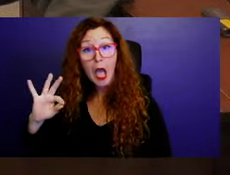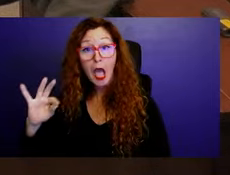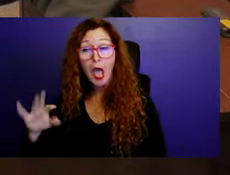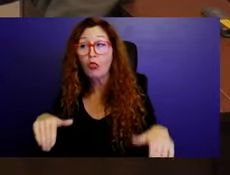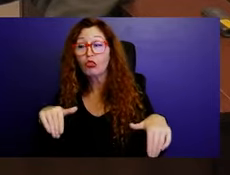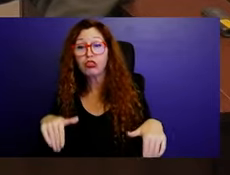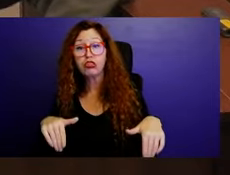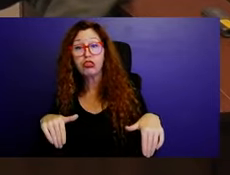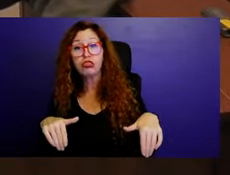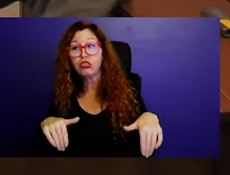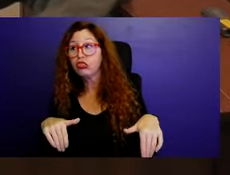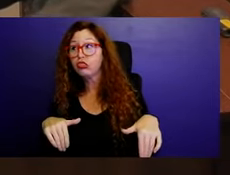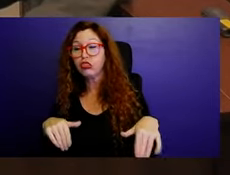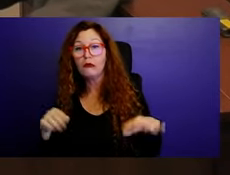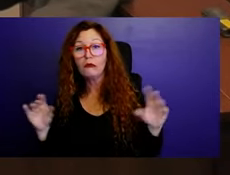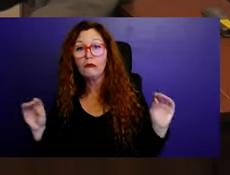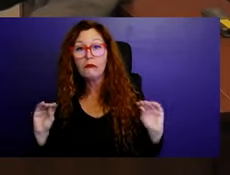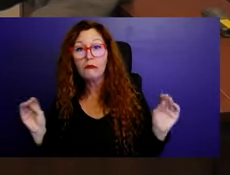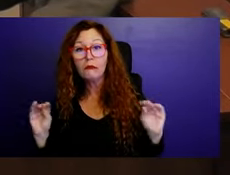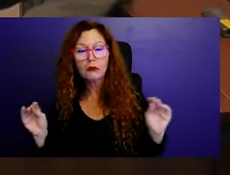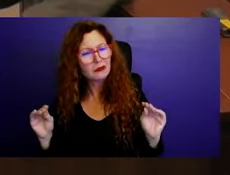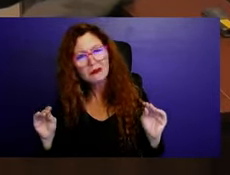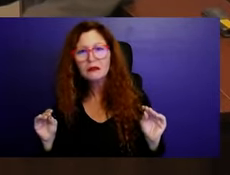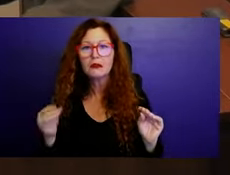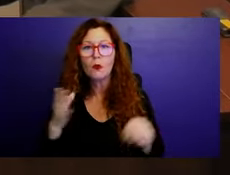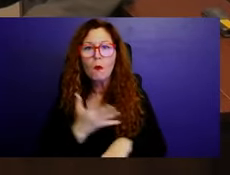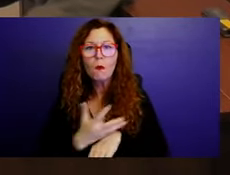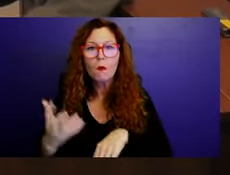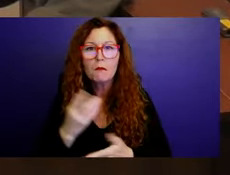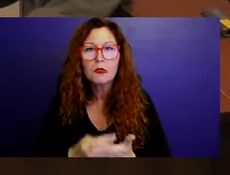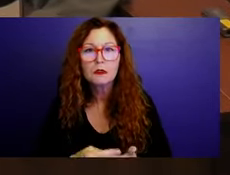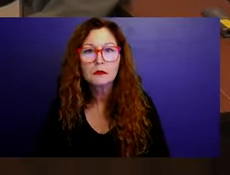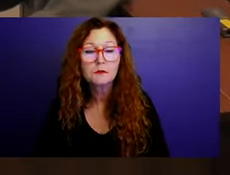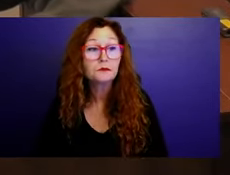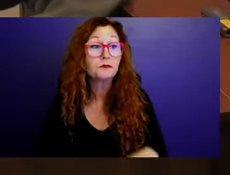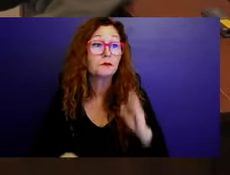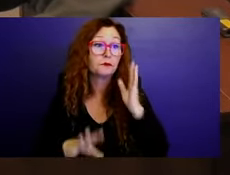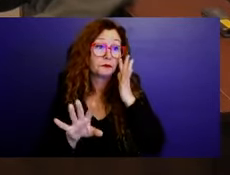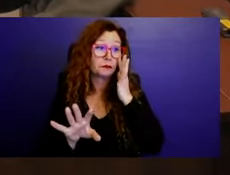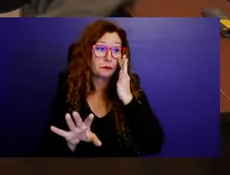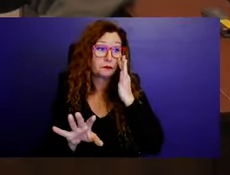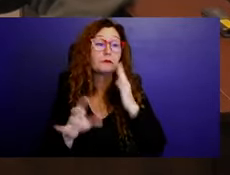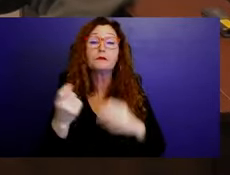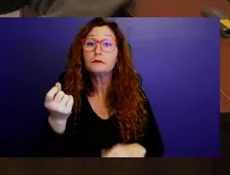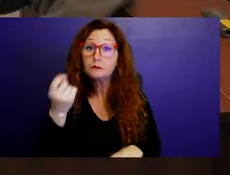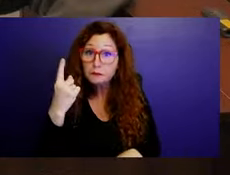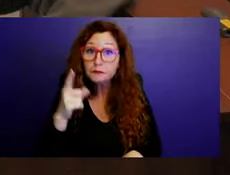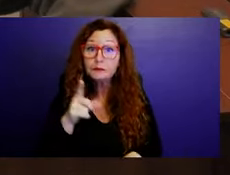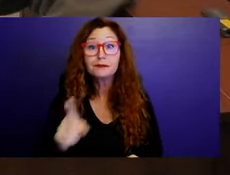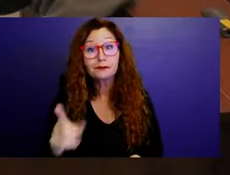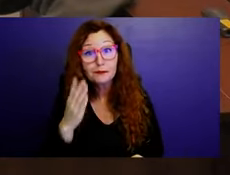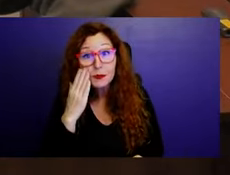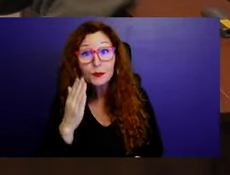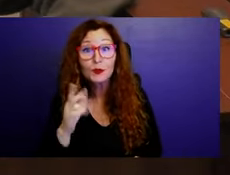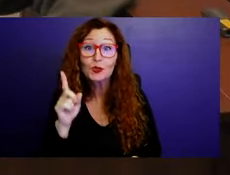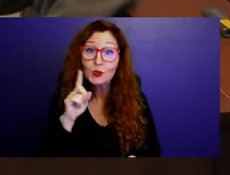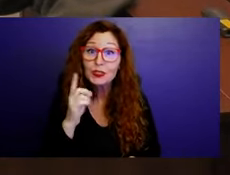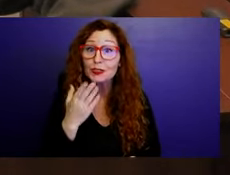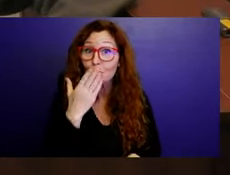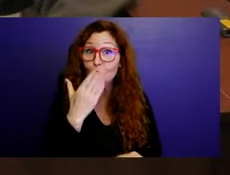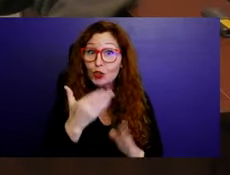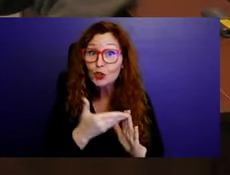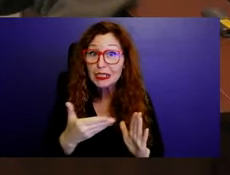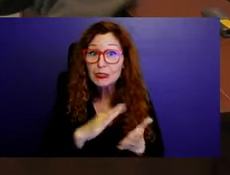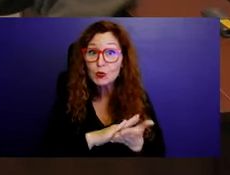tax dollars. I do want to ask that we do a lot better even with the school board. know you heard some good things, but I was one who stood at the